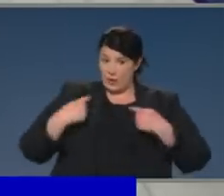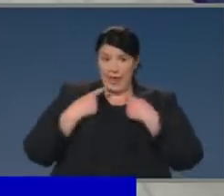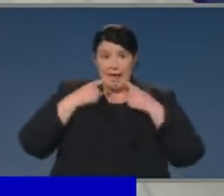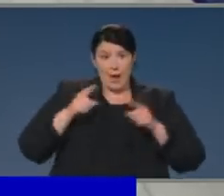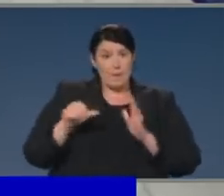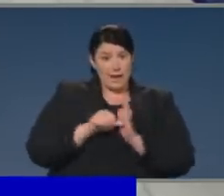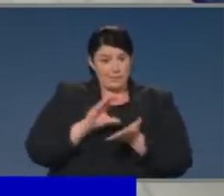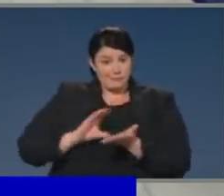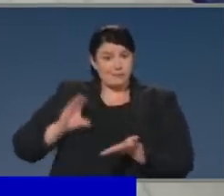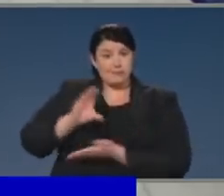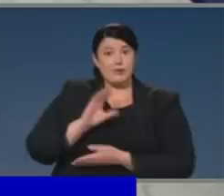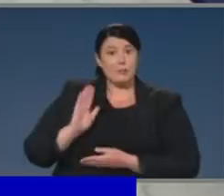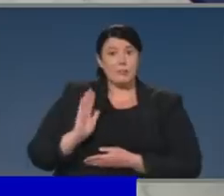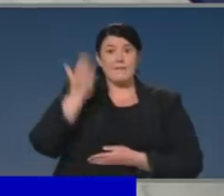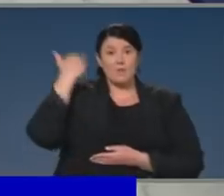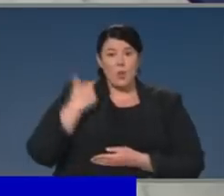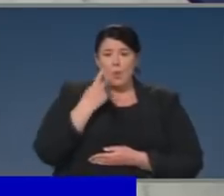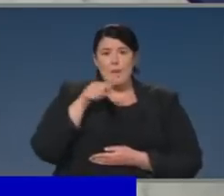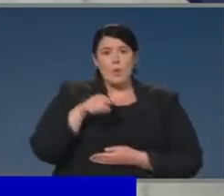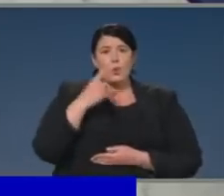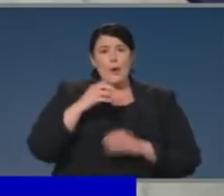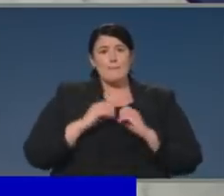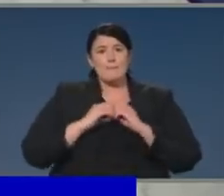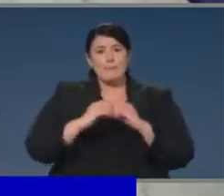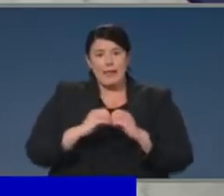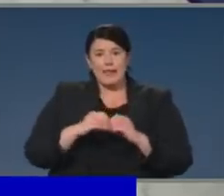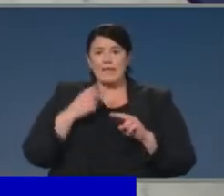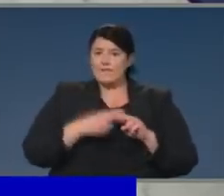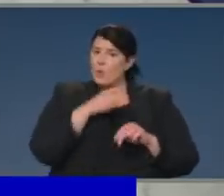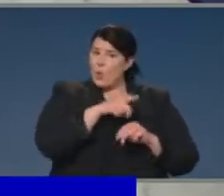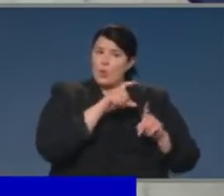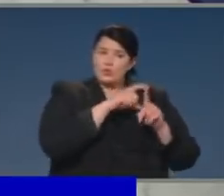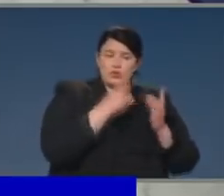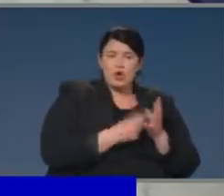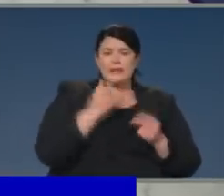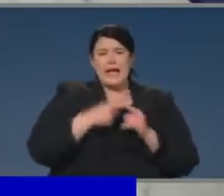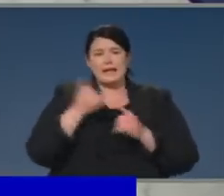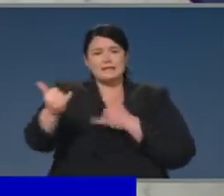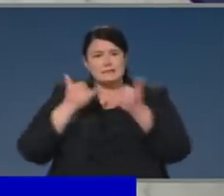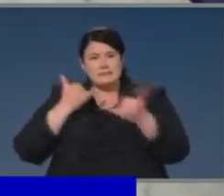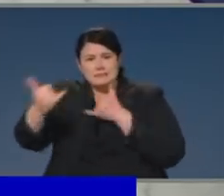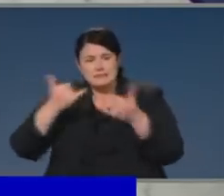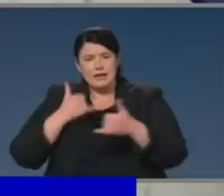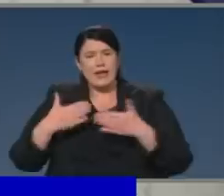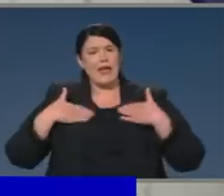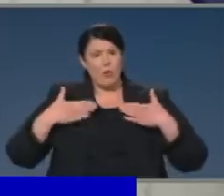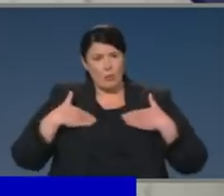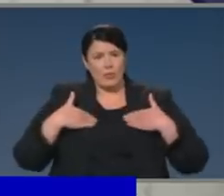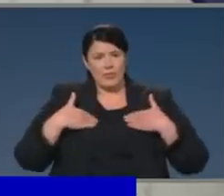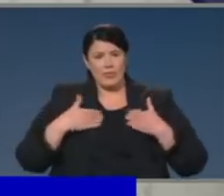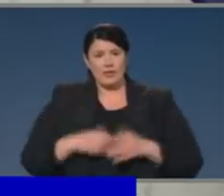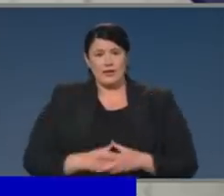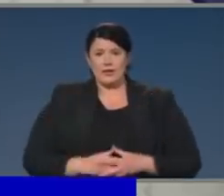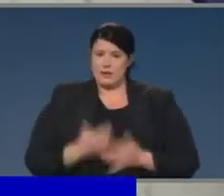Minister, over $1.1 billion for primary health care, including telehealth, where we've now had 9.8 million